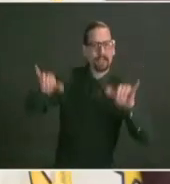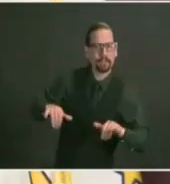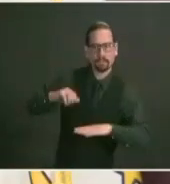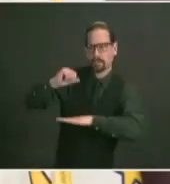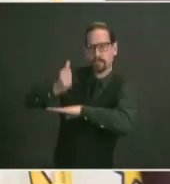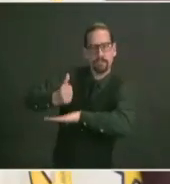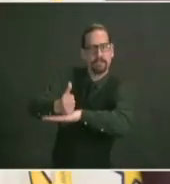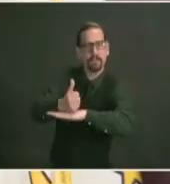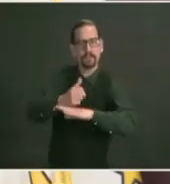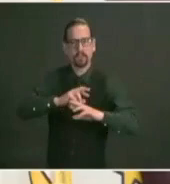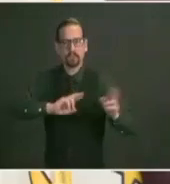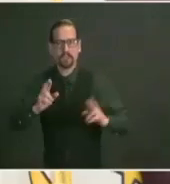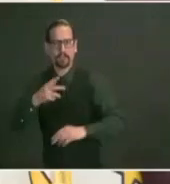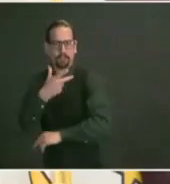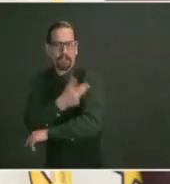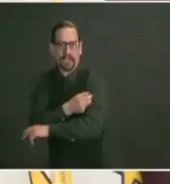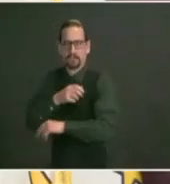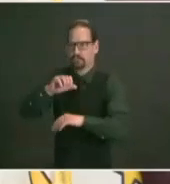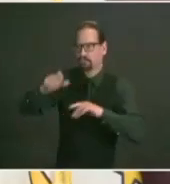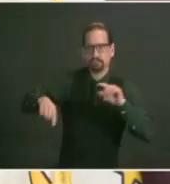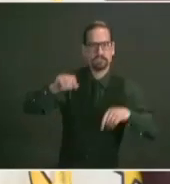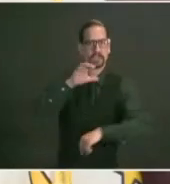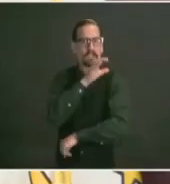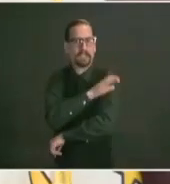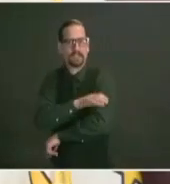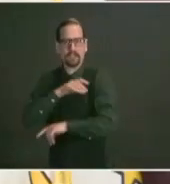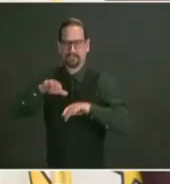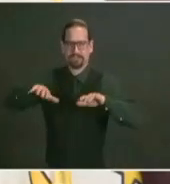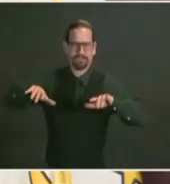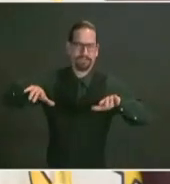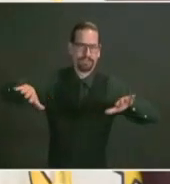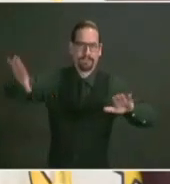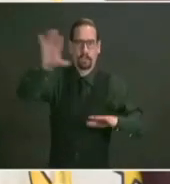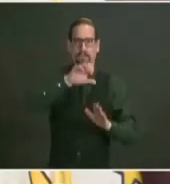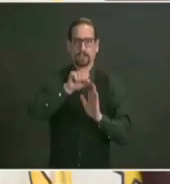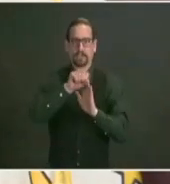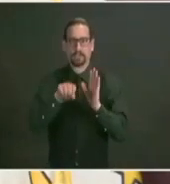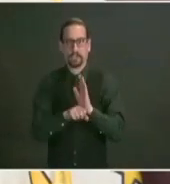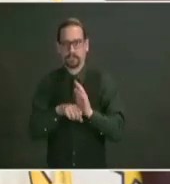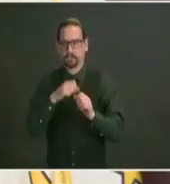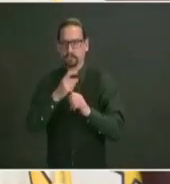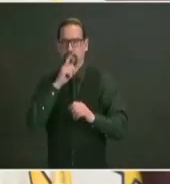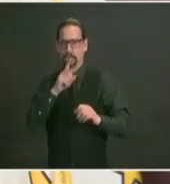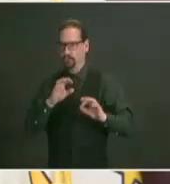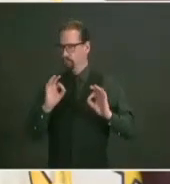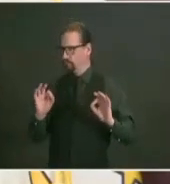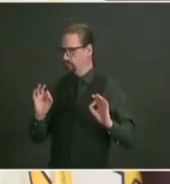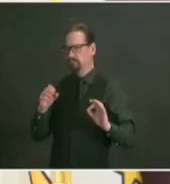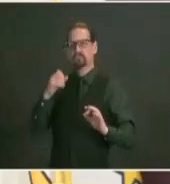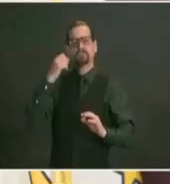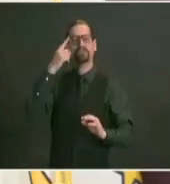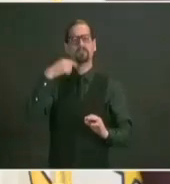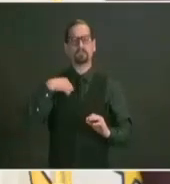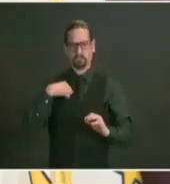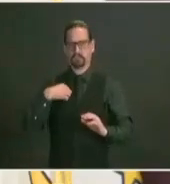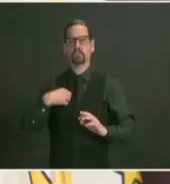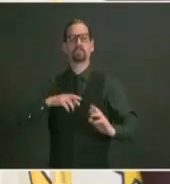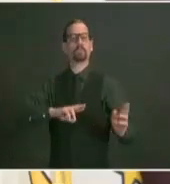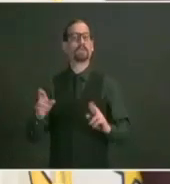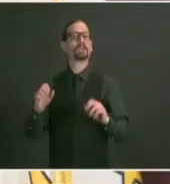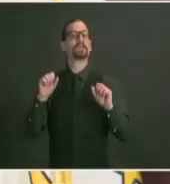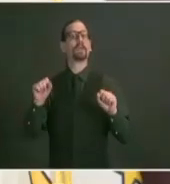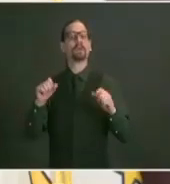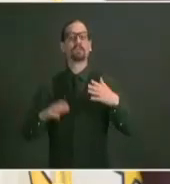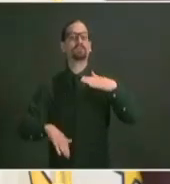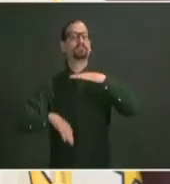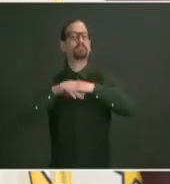000 shots a week next i have we have a few uh announcements of rhode islands reopening